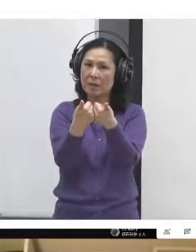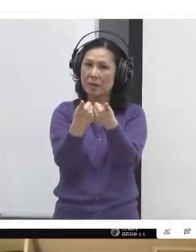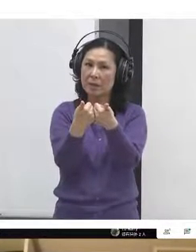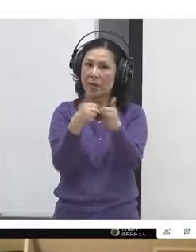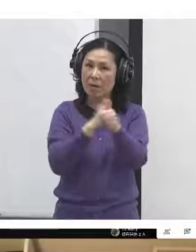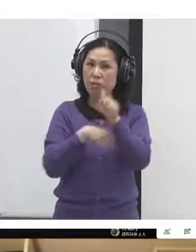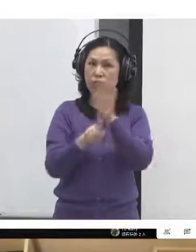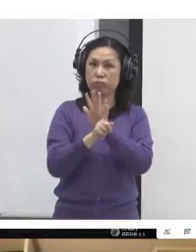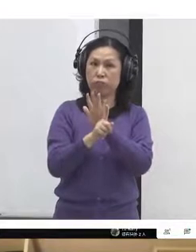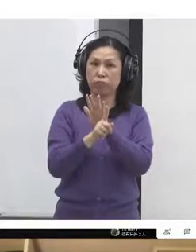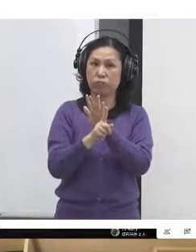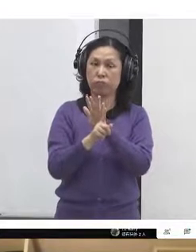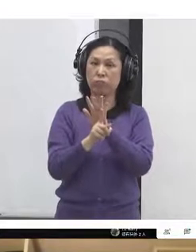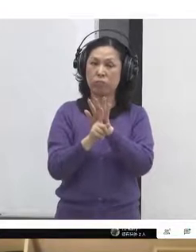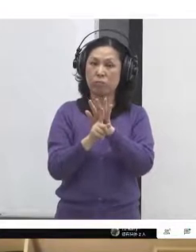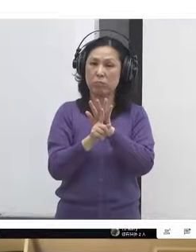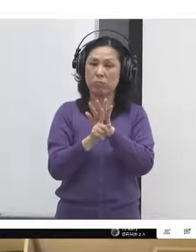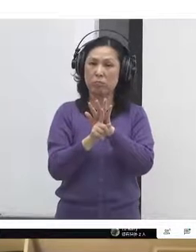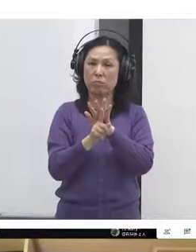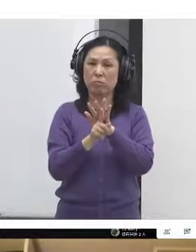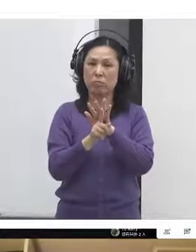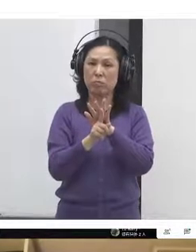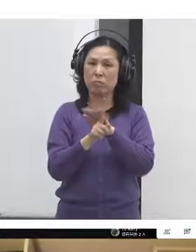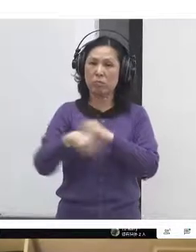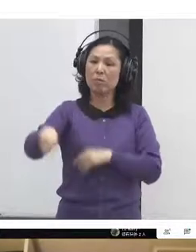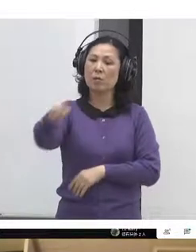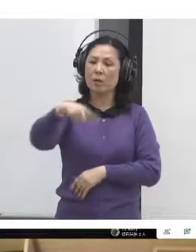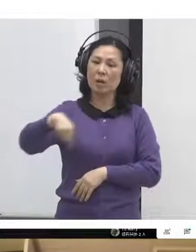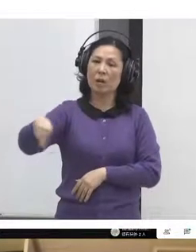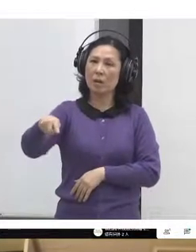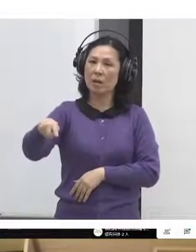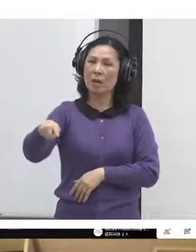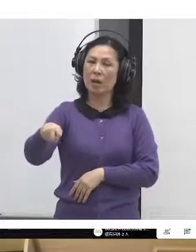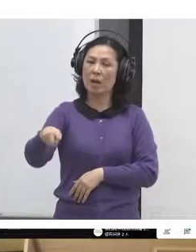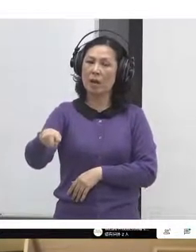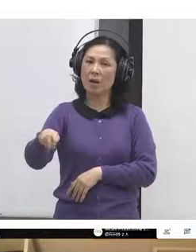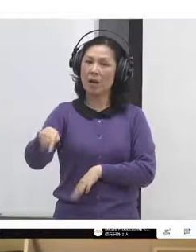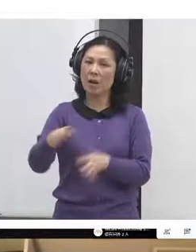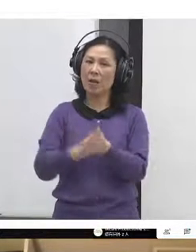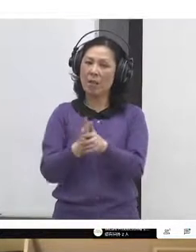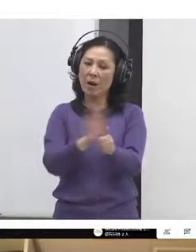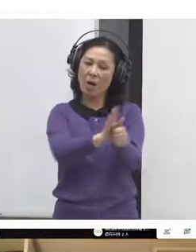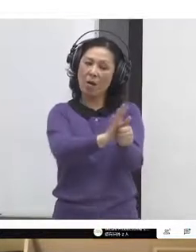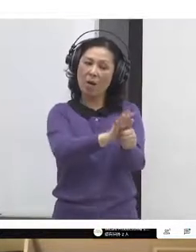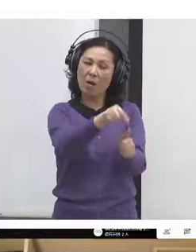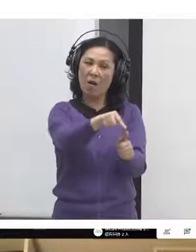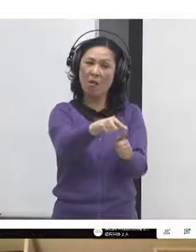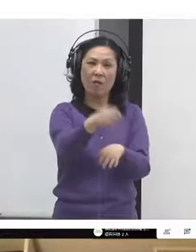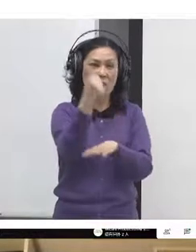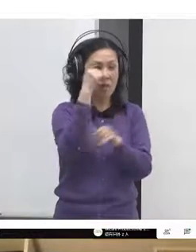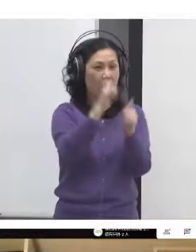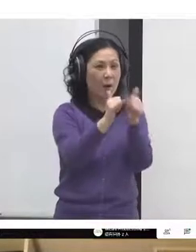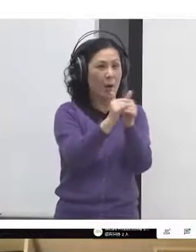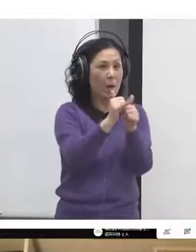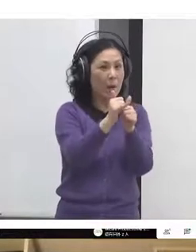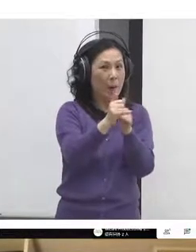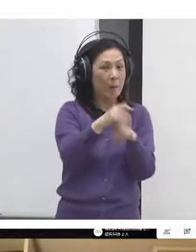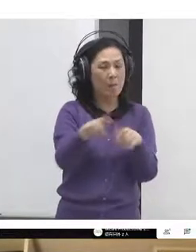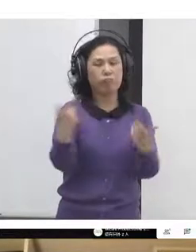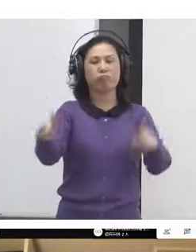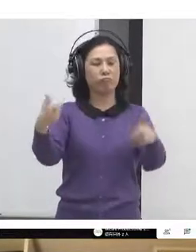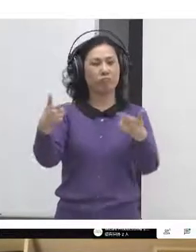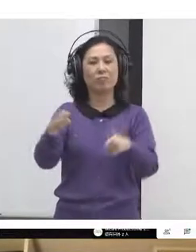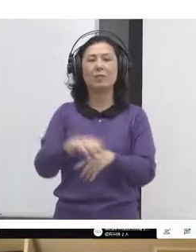there only to serve the needs of the residents. There's some local level initiatives that you can see written there.